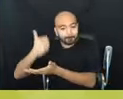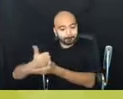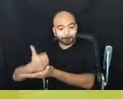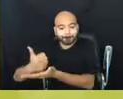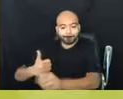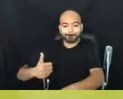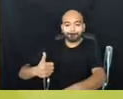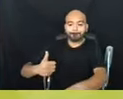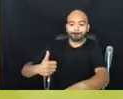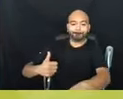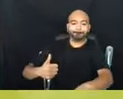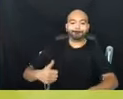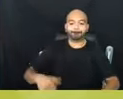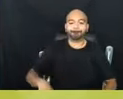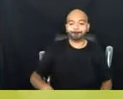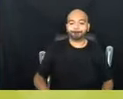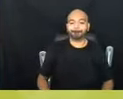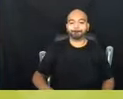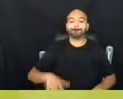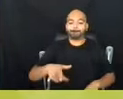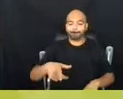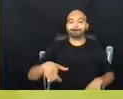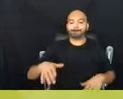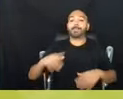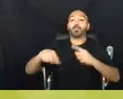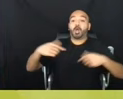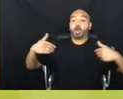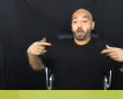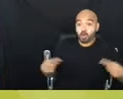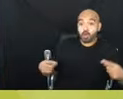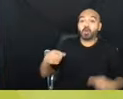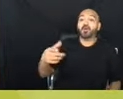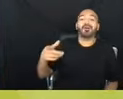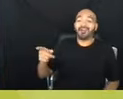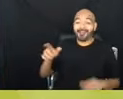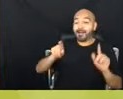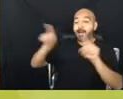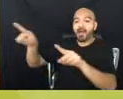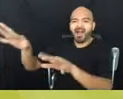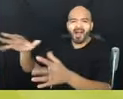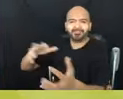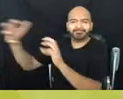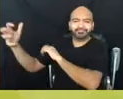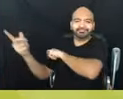heal you, actually, right, when you're hurt. Instead, these are institutions that were hurting young people.